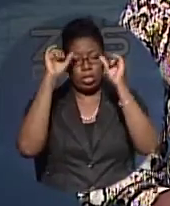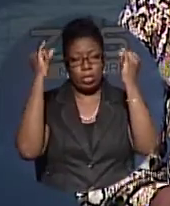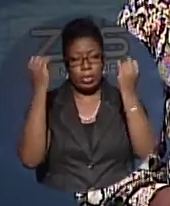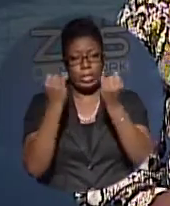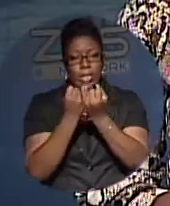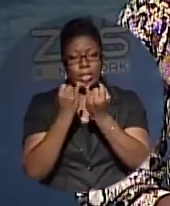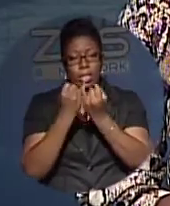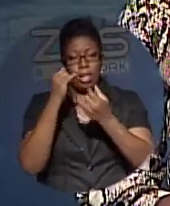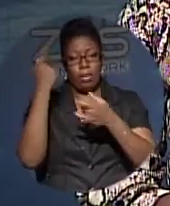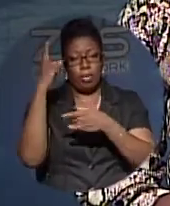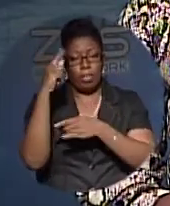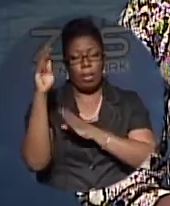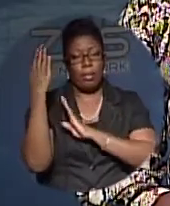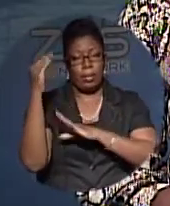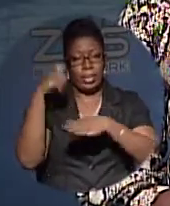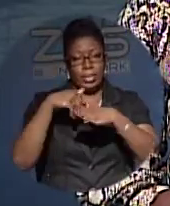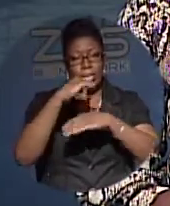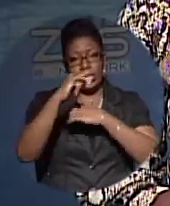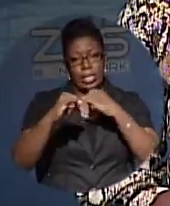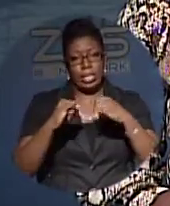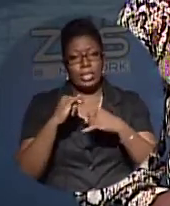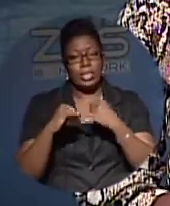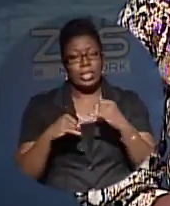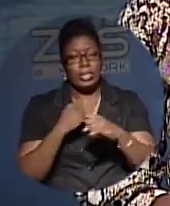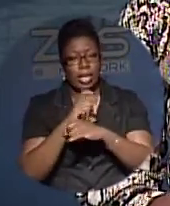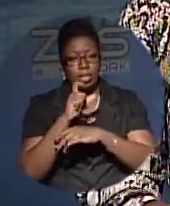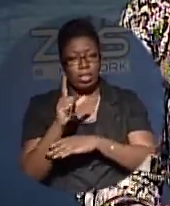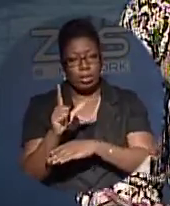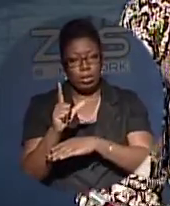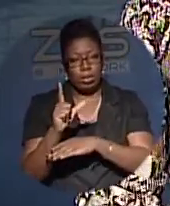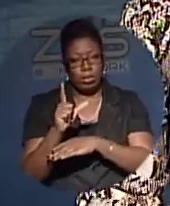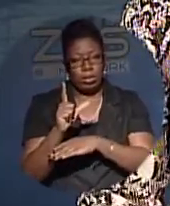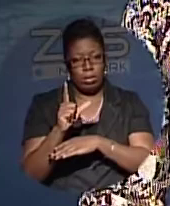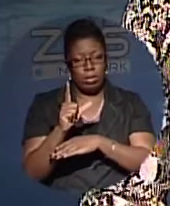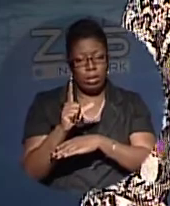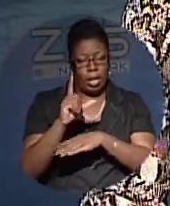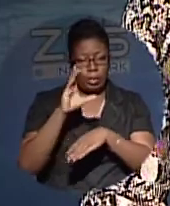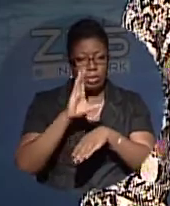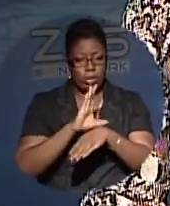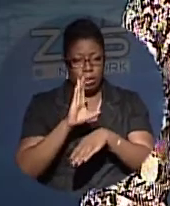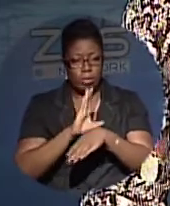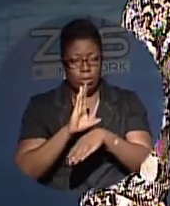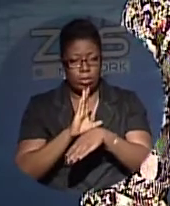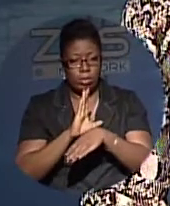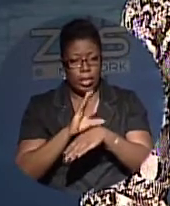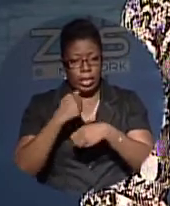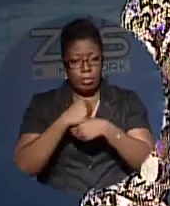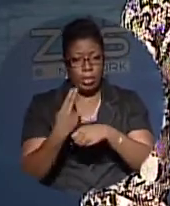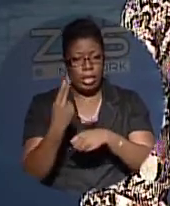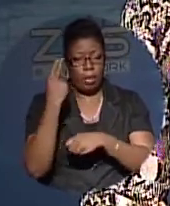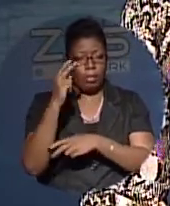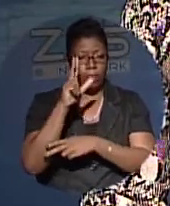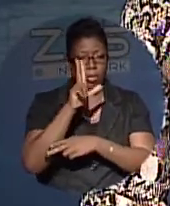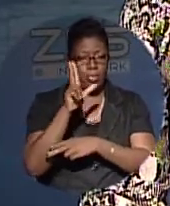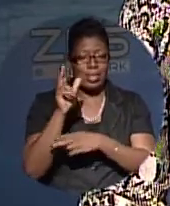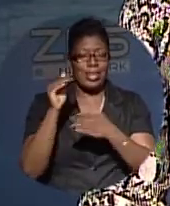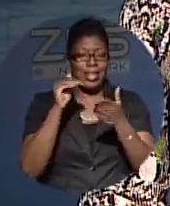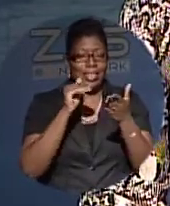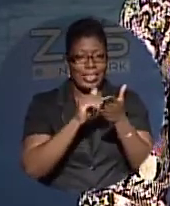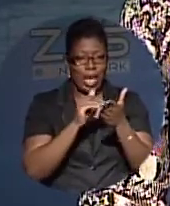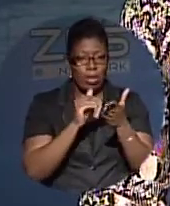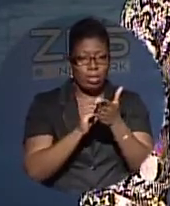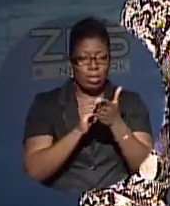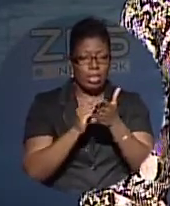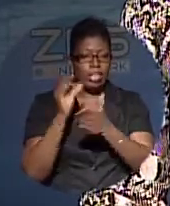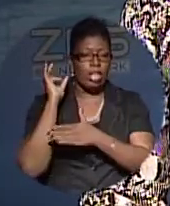Bahamas in the International Chaplains Association. The organization is made up of some 3,000 preachers in the United States, where